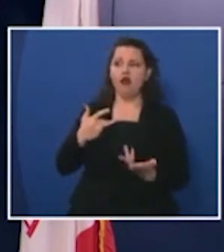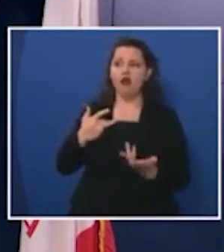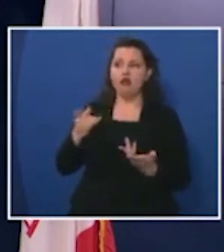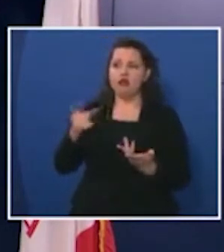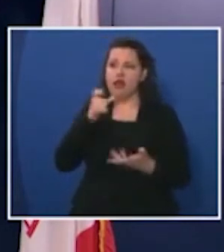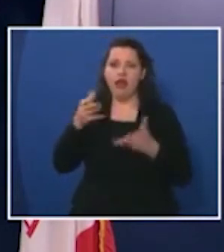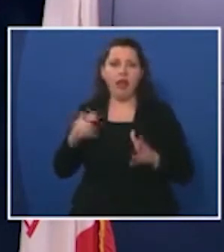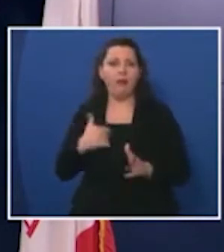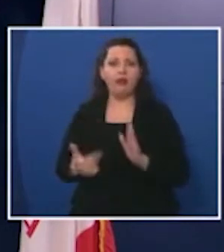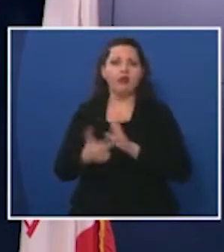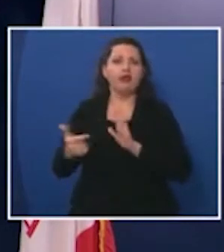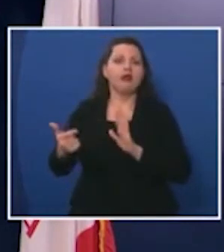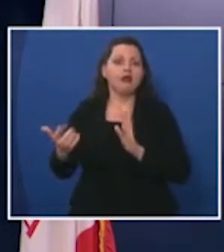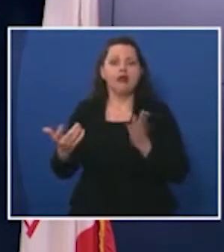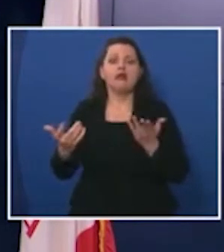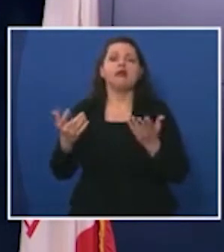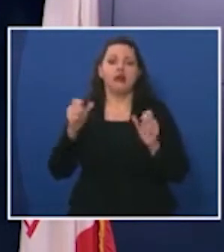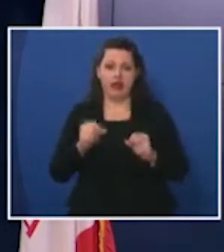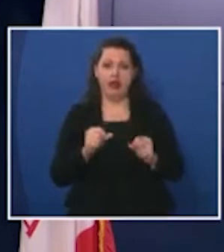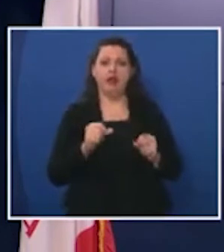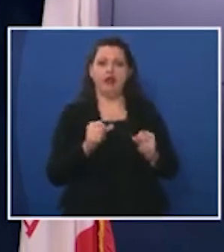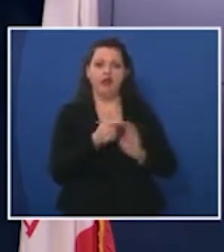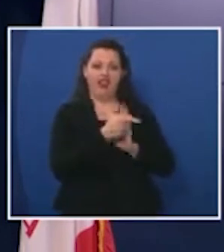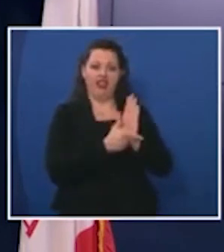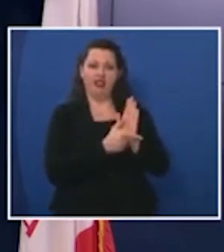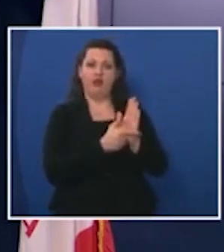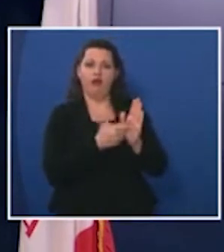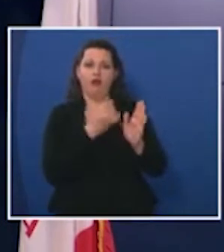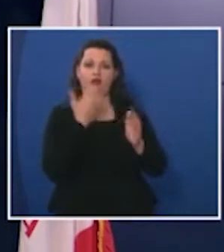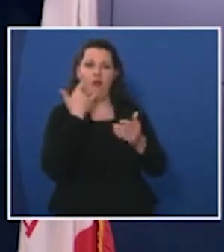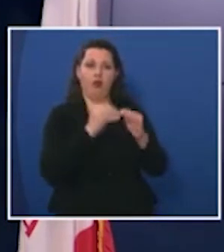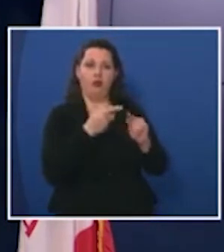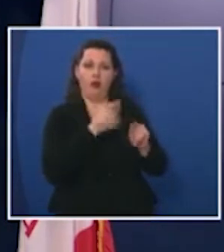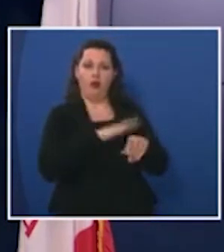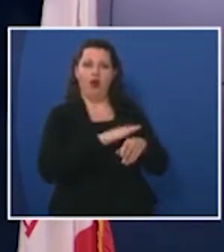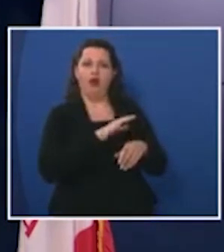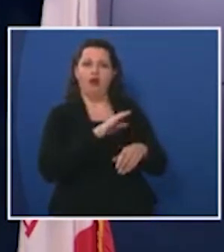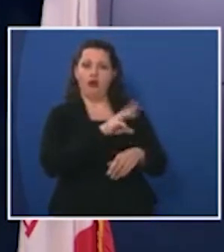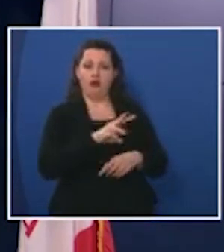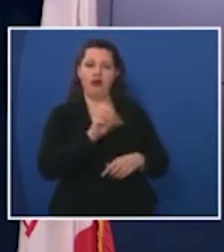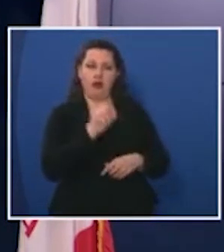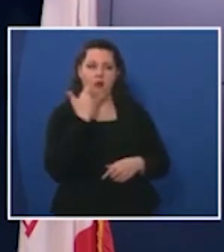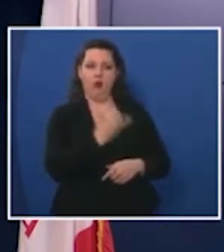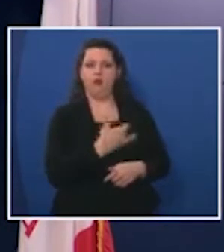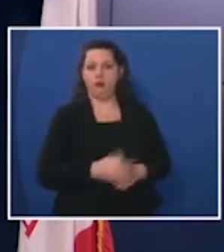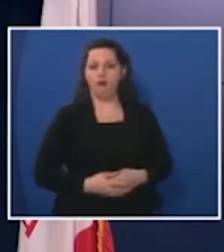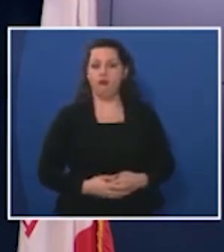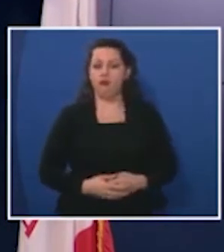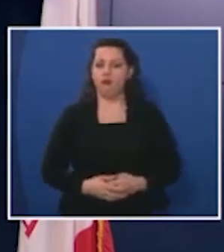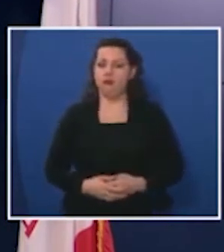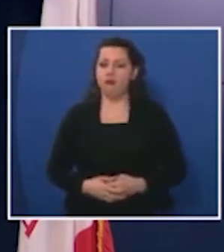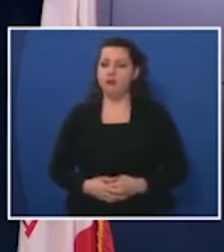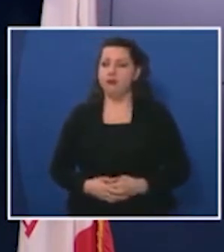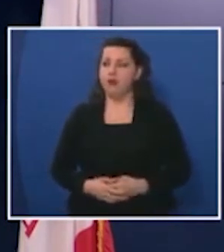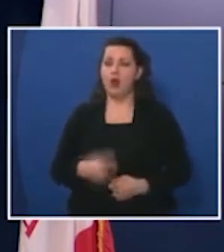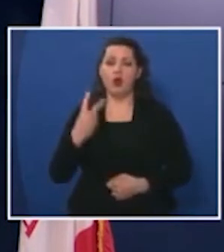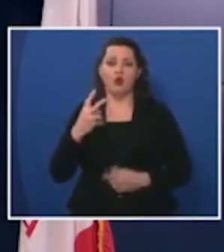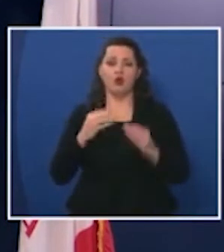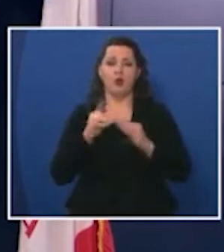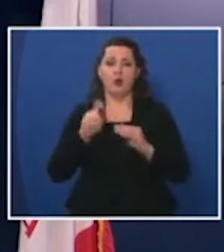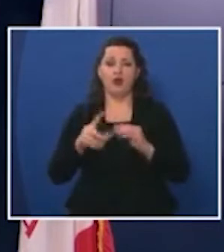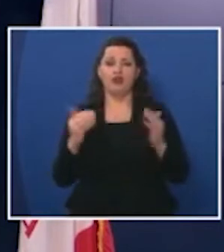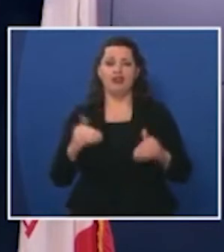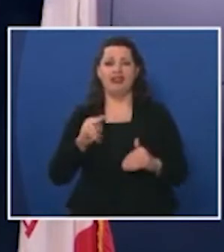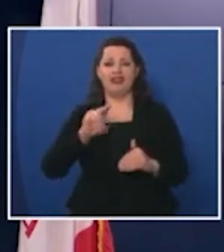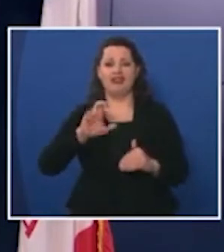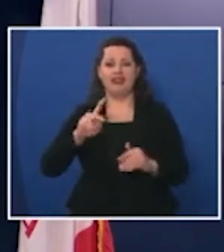a recourse there through the uh the hotline that we have uh for legal counsel we've got time for two more questions nick